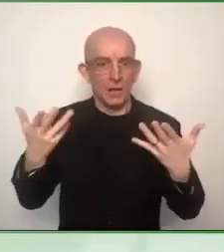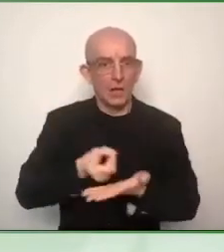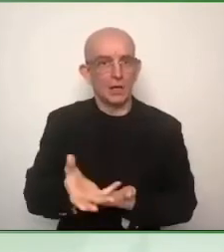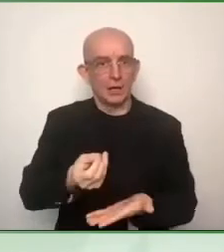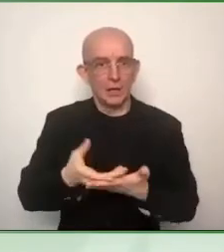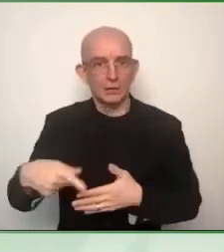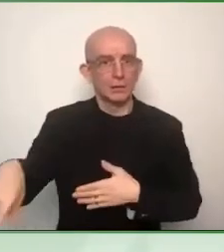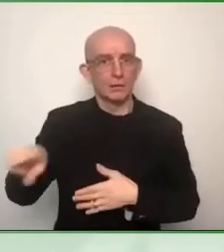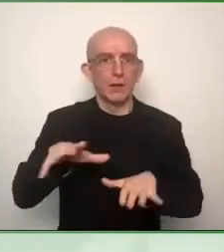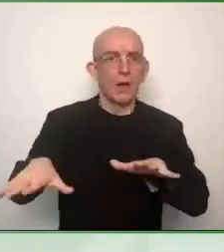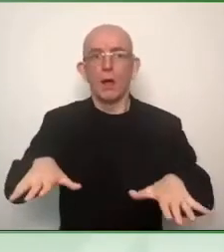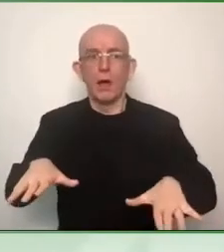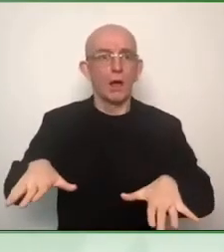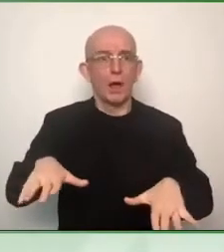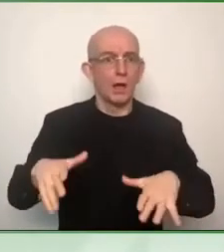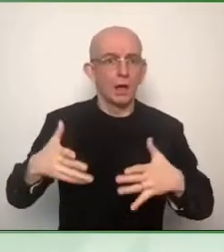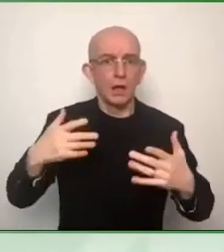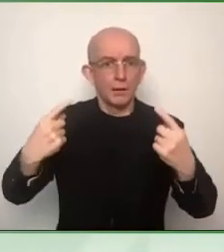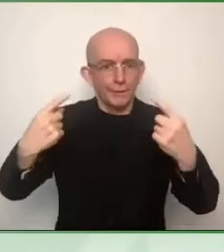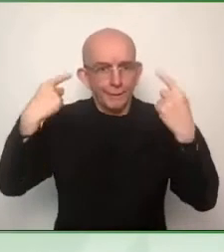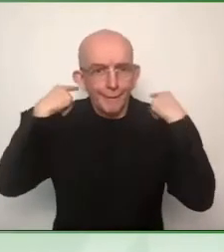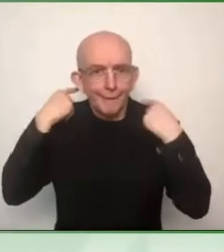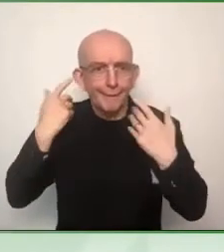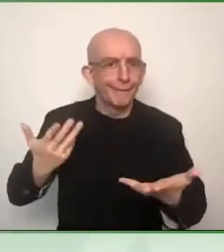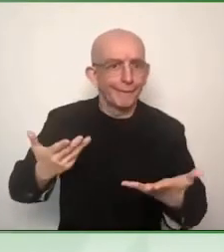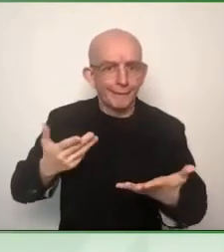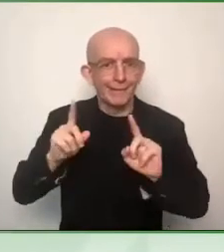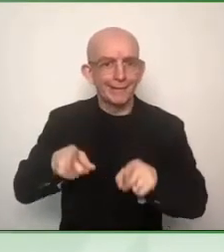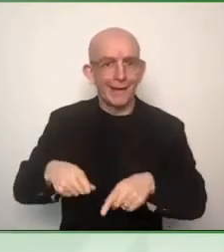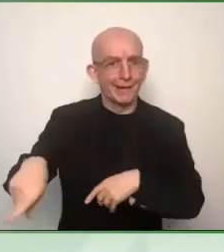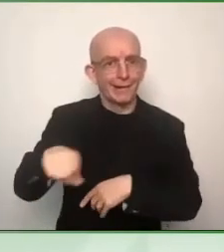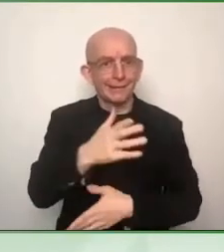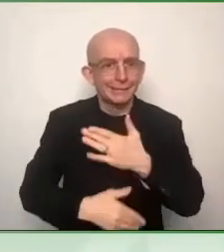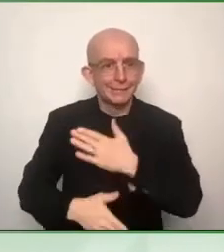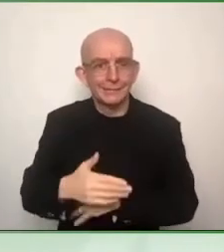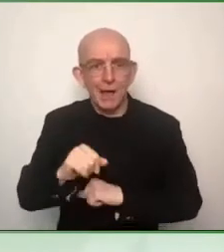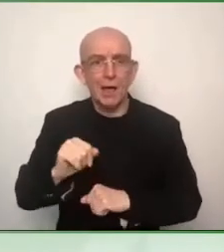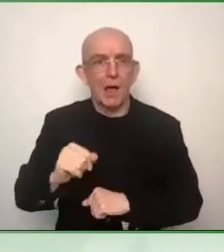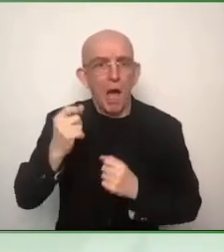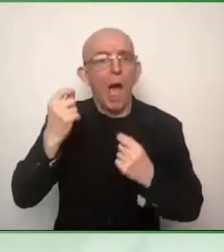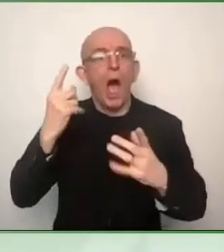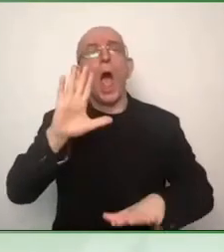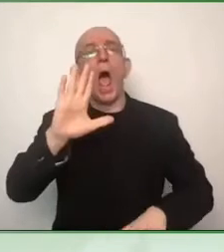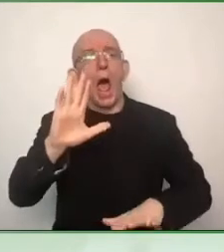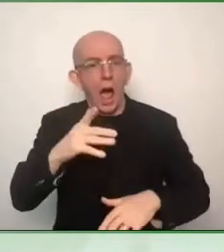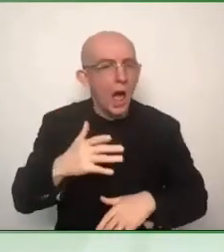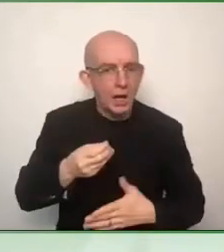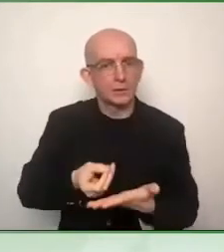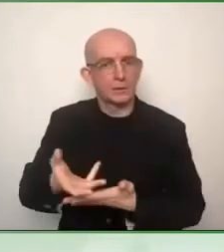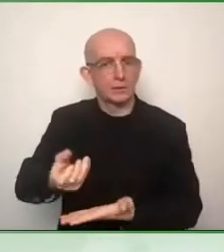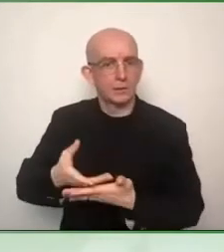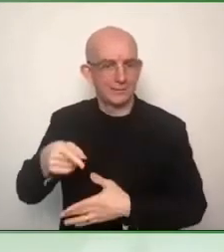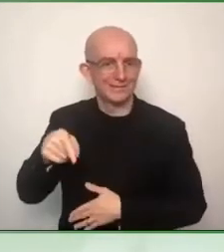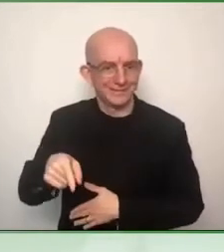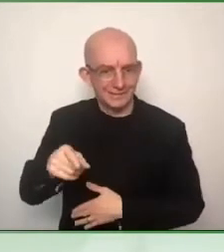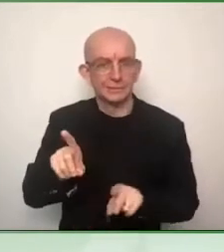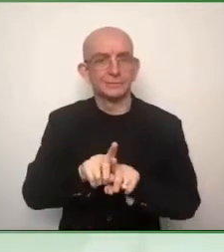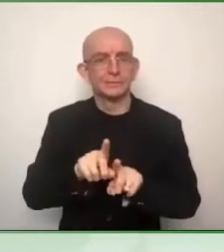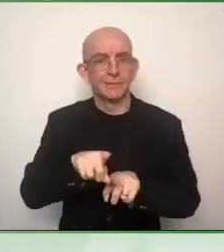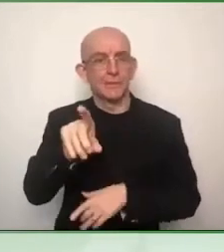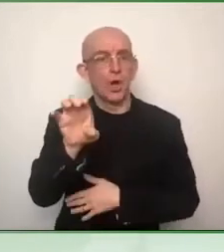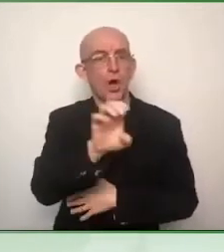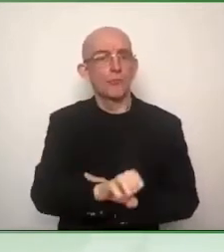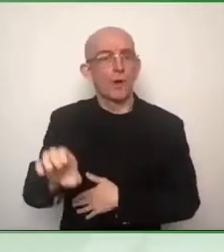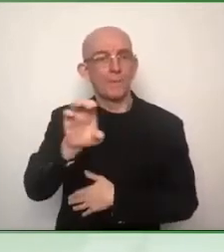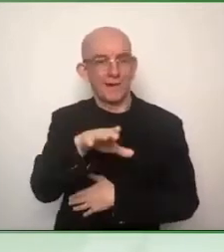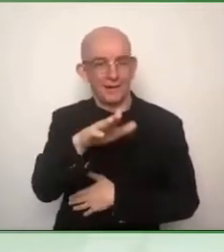112, and that it puts obligations on the economic operators. So, for